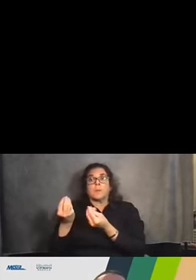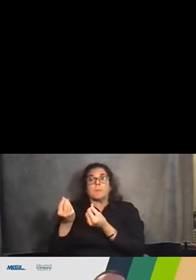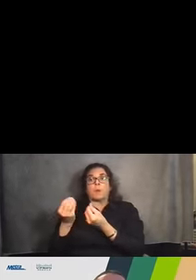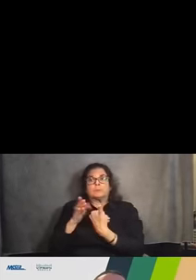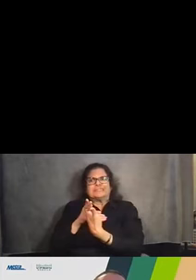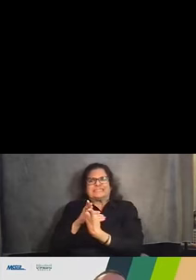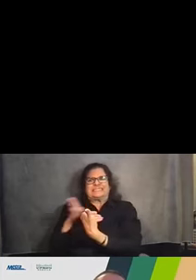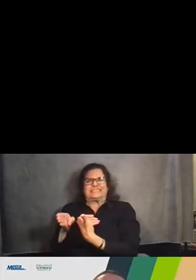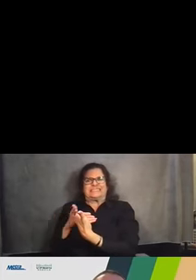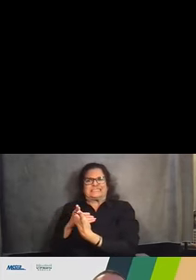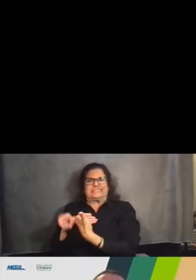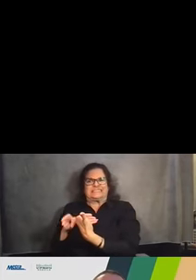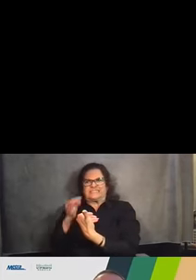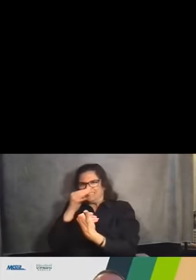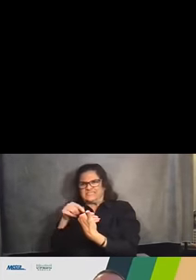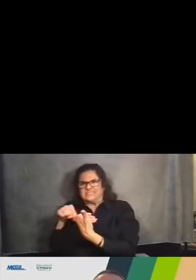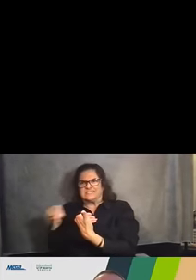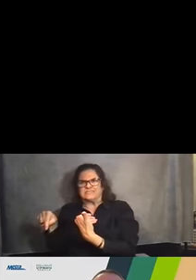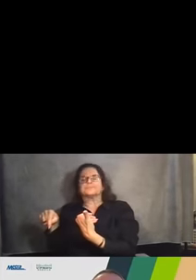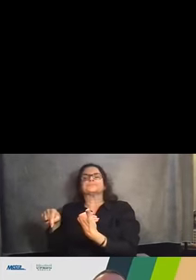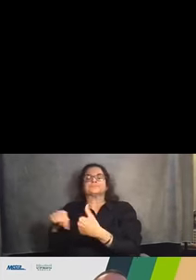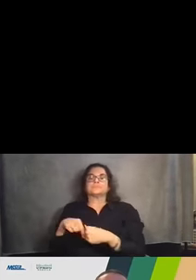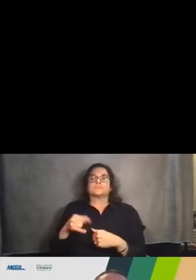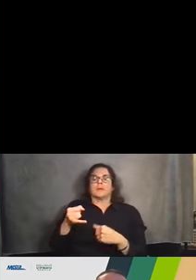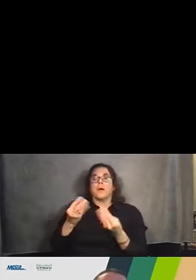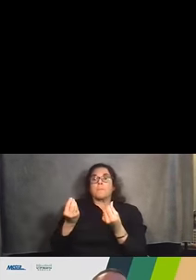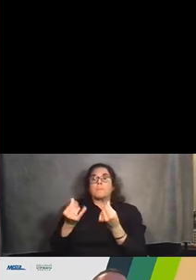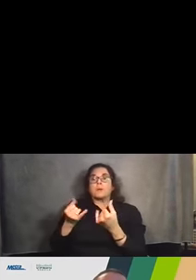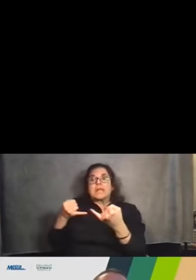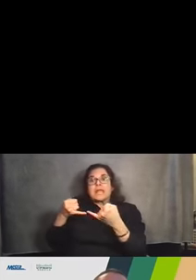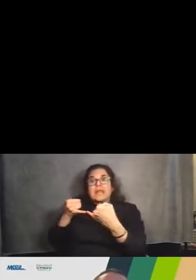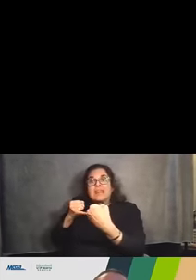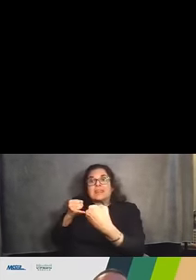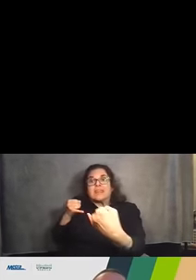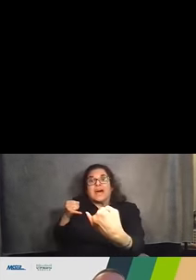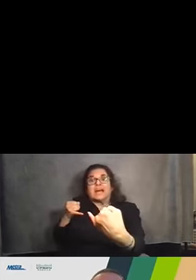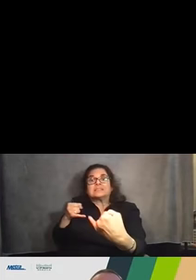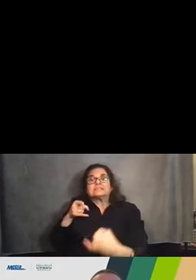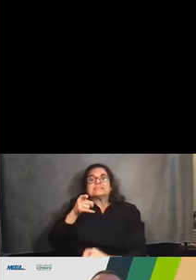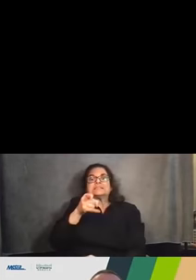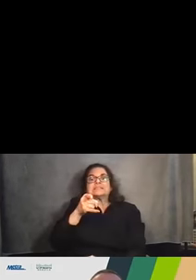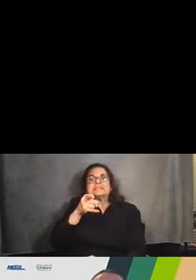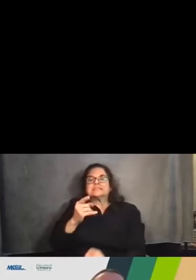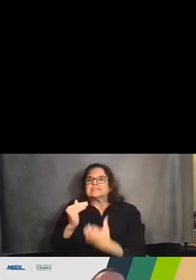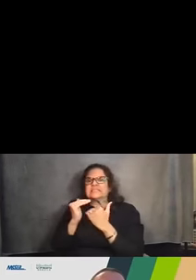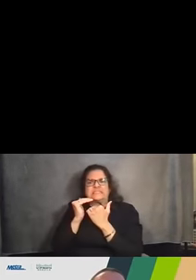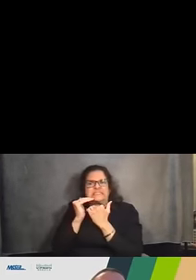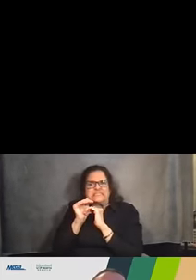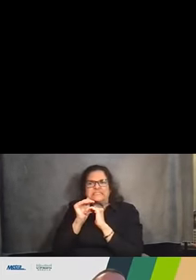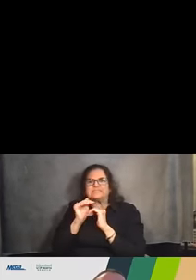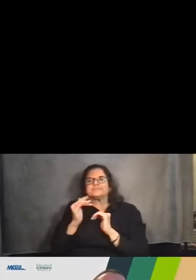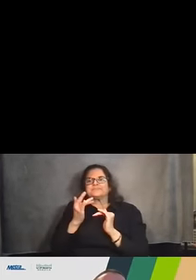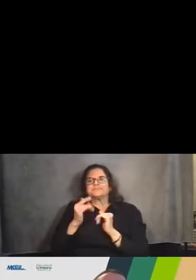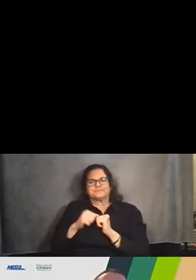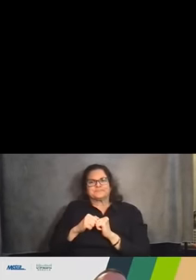to the railroad. property line. So as you can imagine, this is a pretty tight area where there are some some tight areas